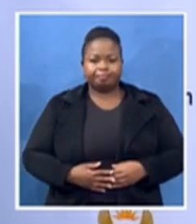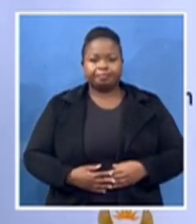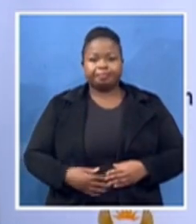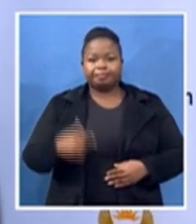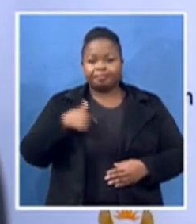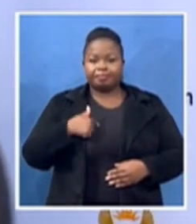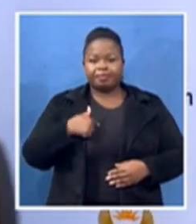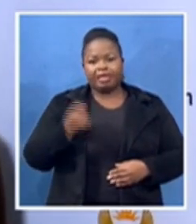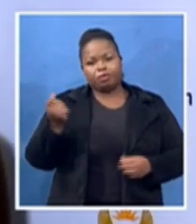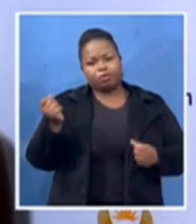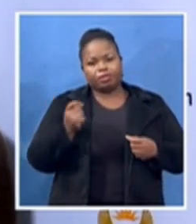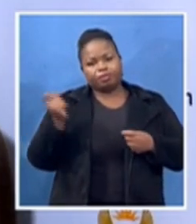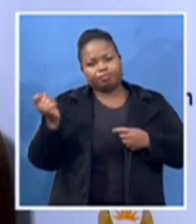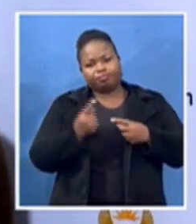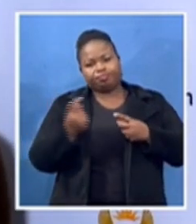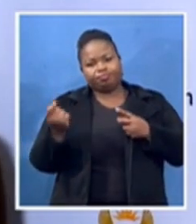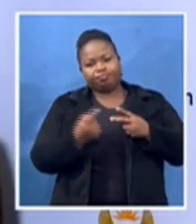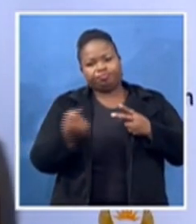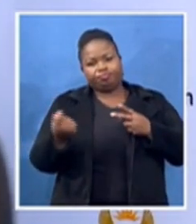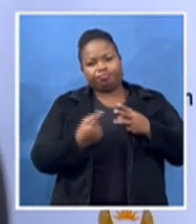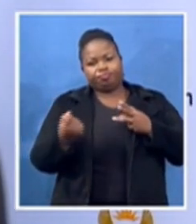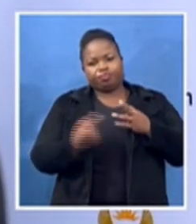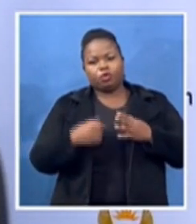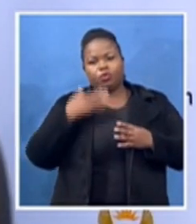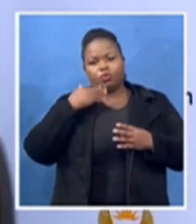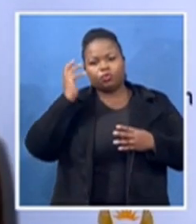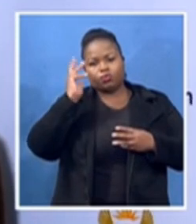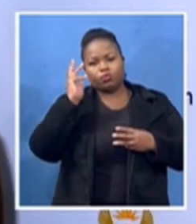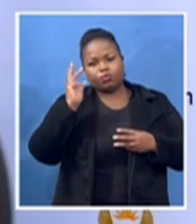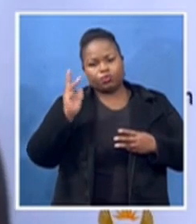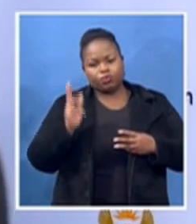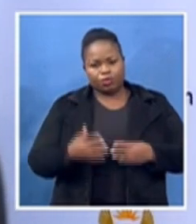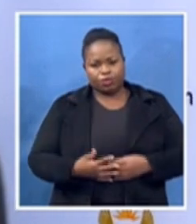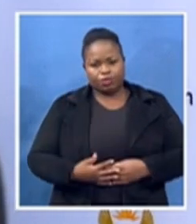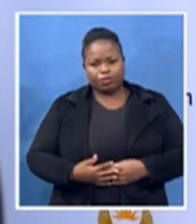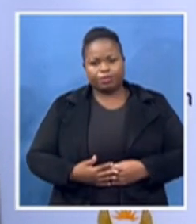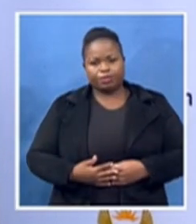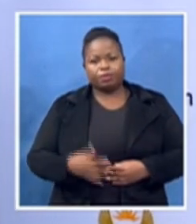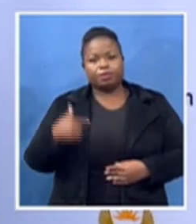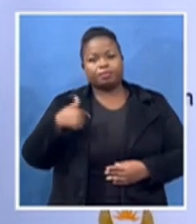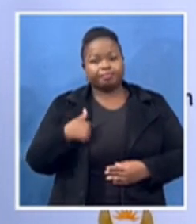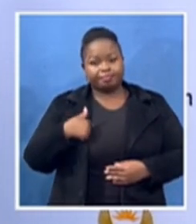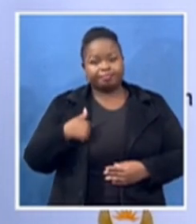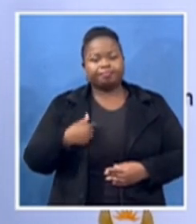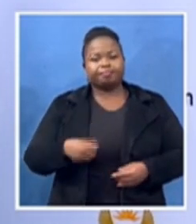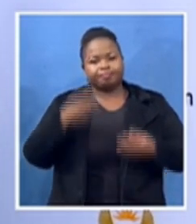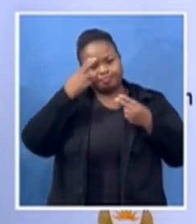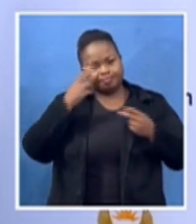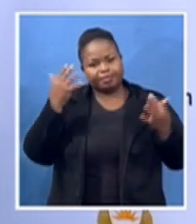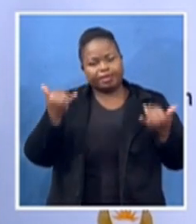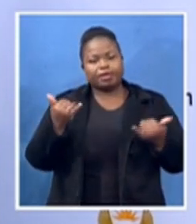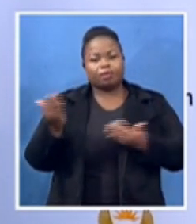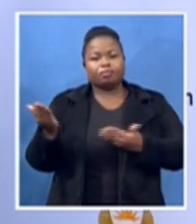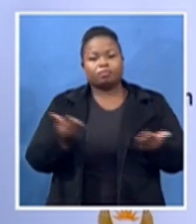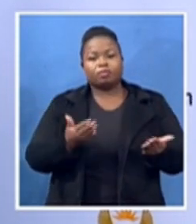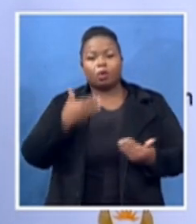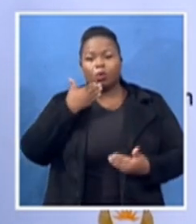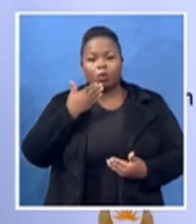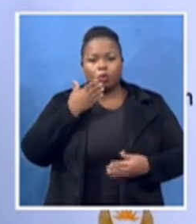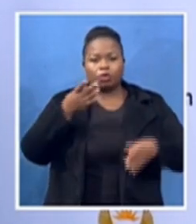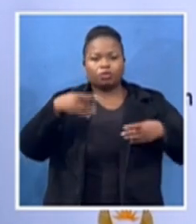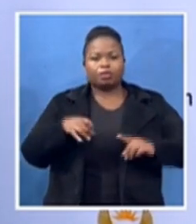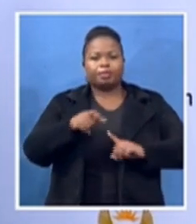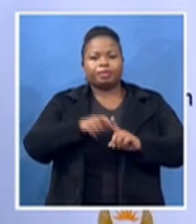it is my great honor to invite to the podium the chairperson of sharon matwake institute